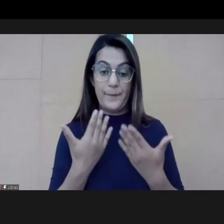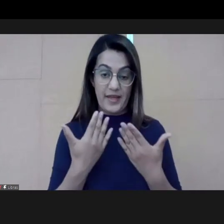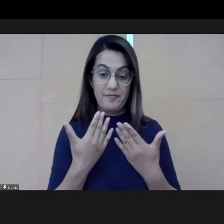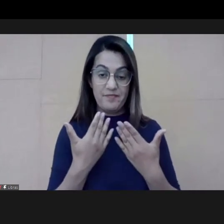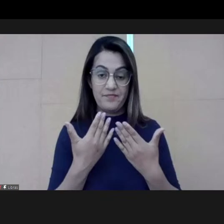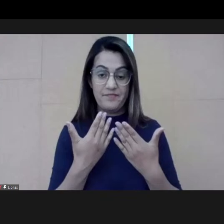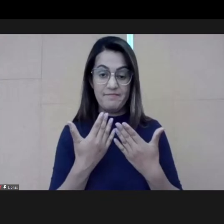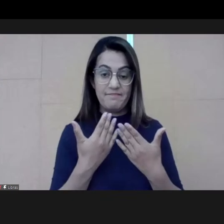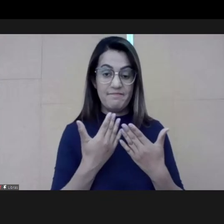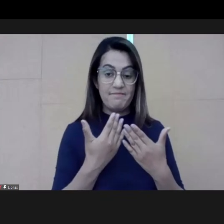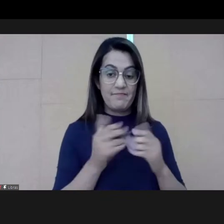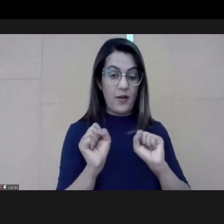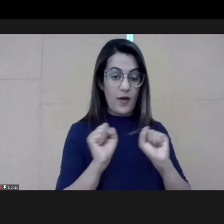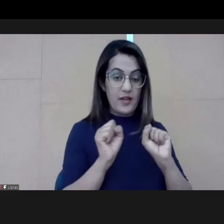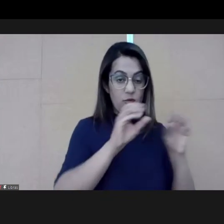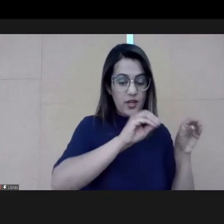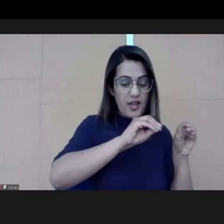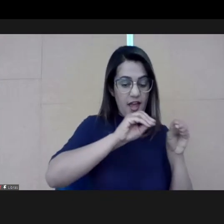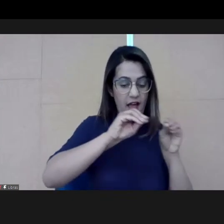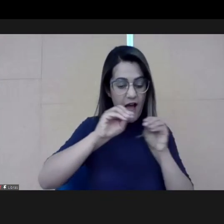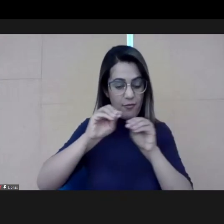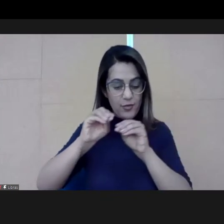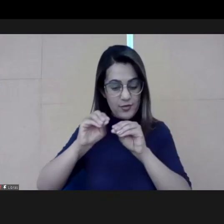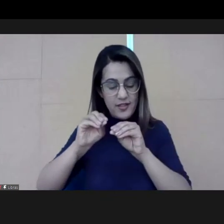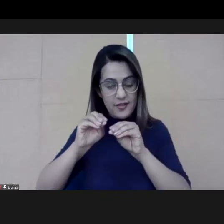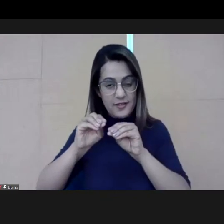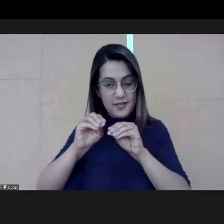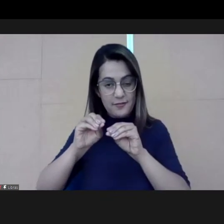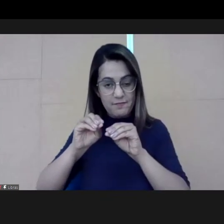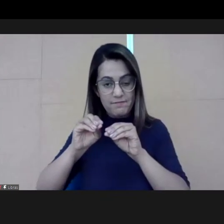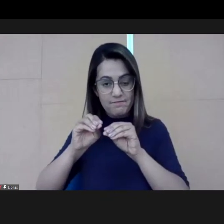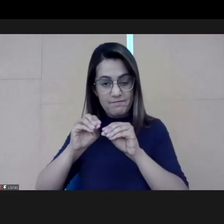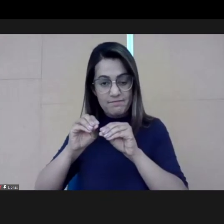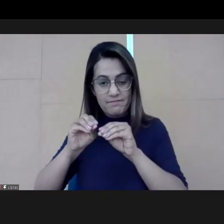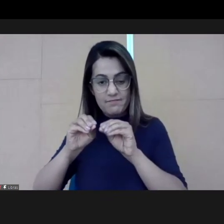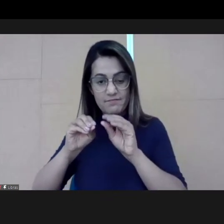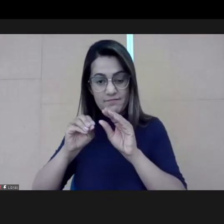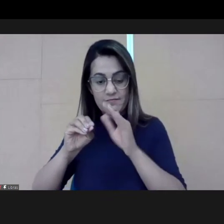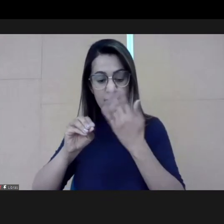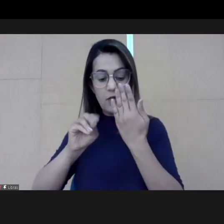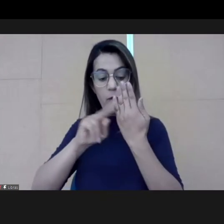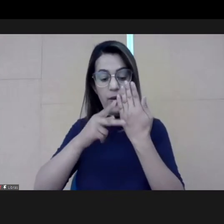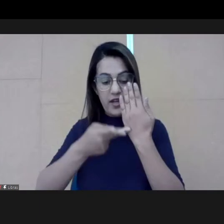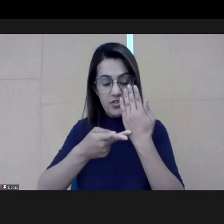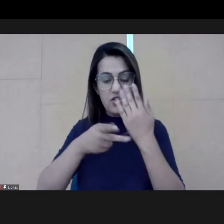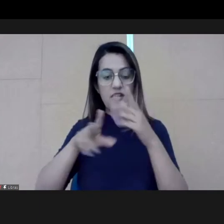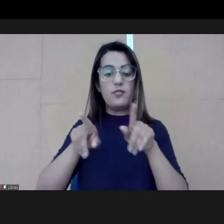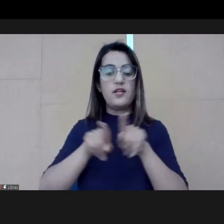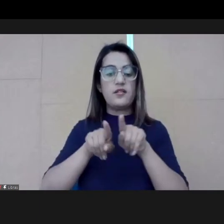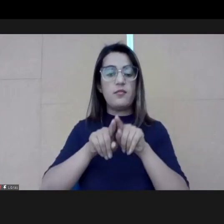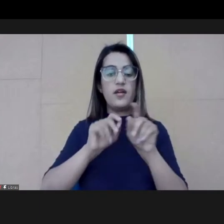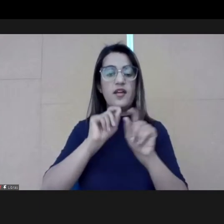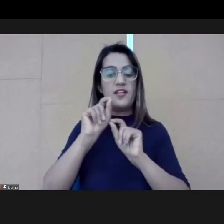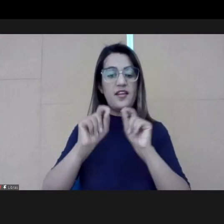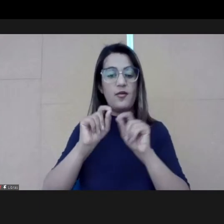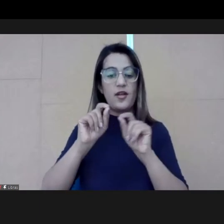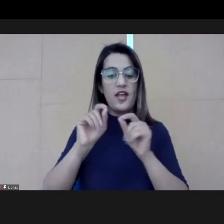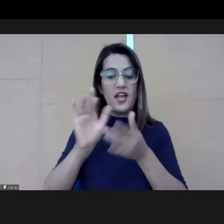Well, I really, it really changed my paradigm, the previous